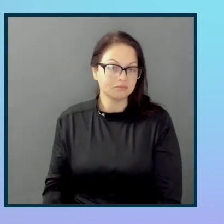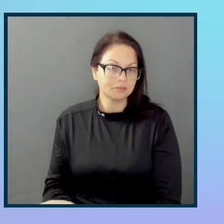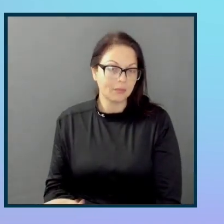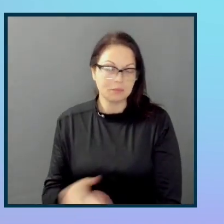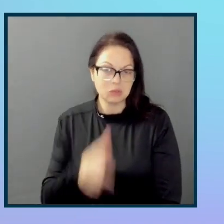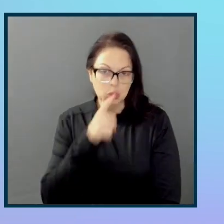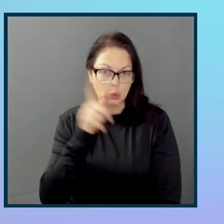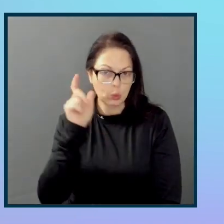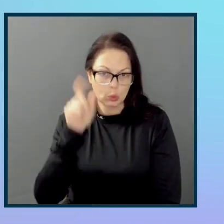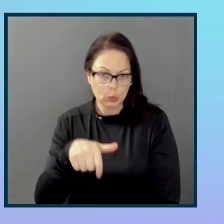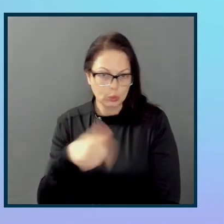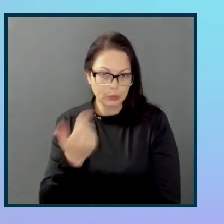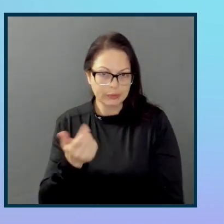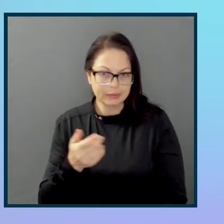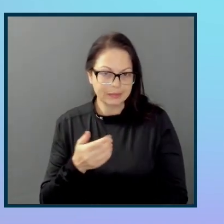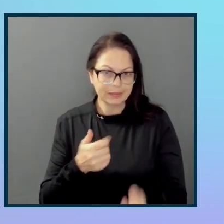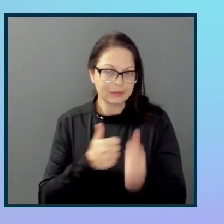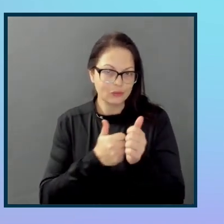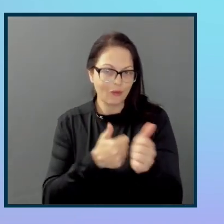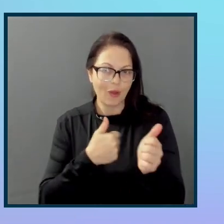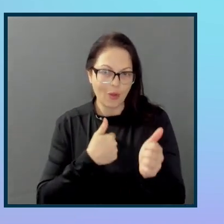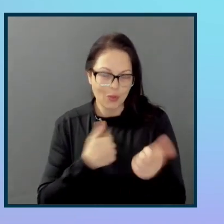It's mostly just nonsense.